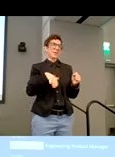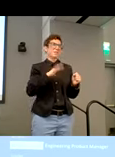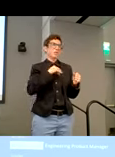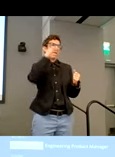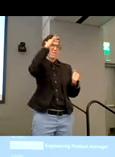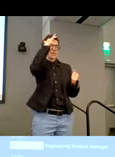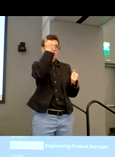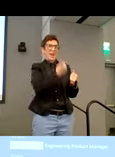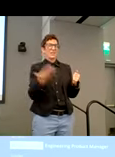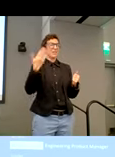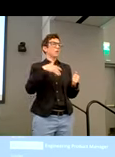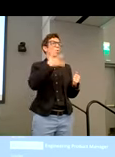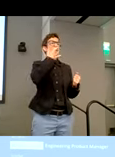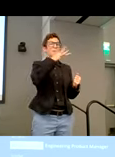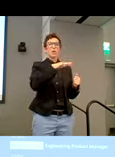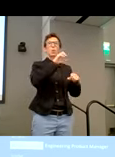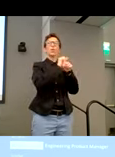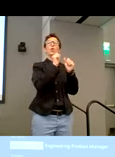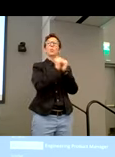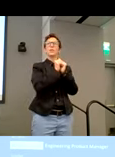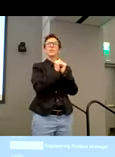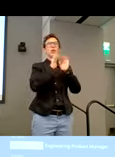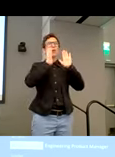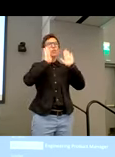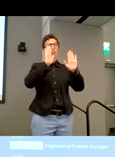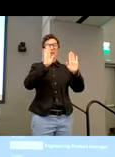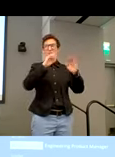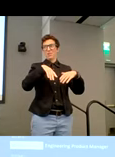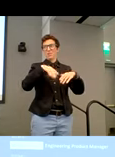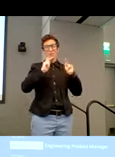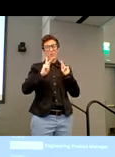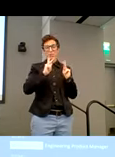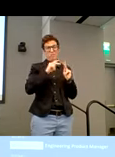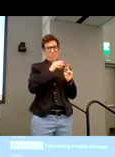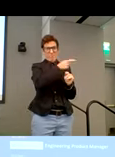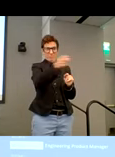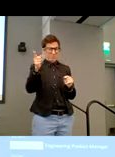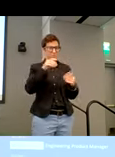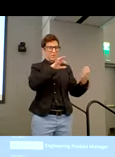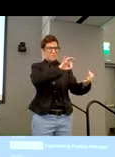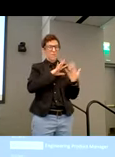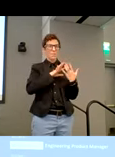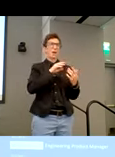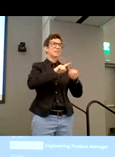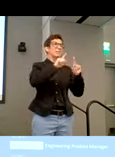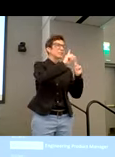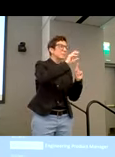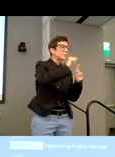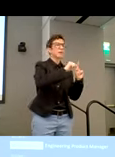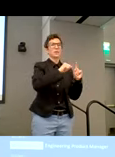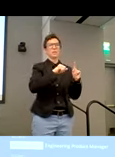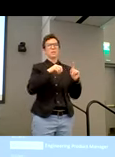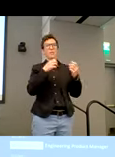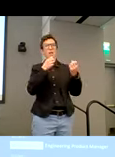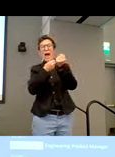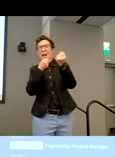And we're very fortunate that we get to work with a great number of folks, very intelligent folks, users with disabilities, accessibility advocates